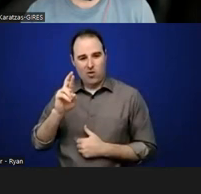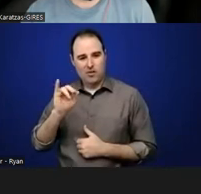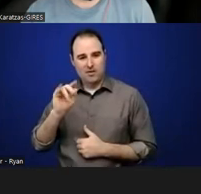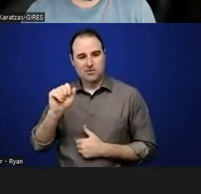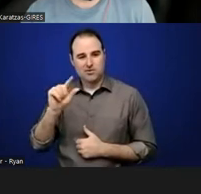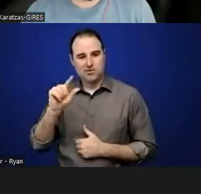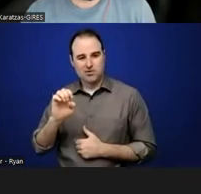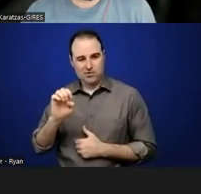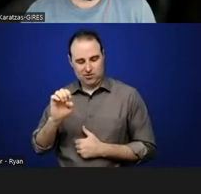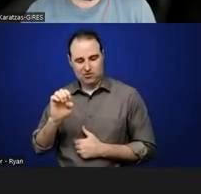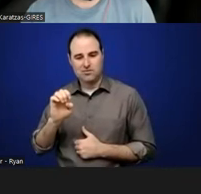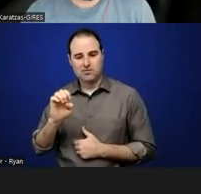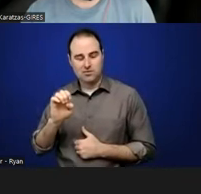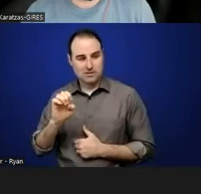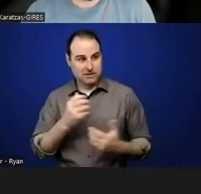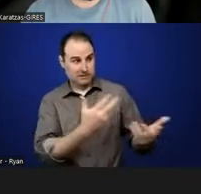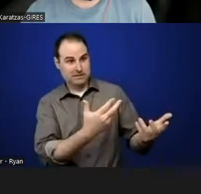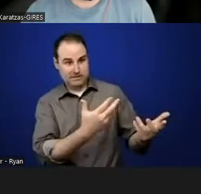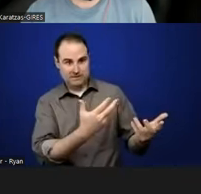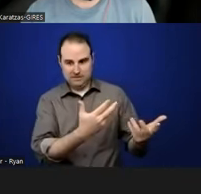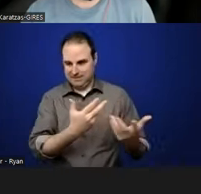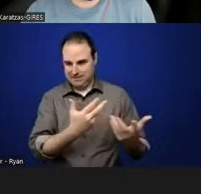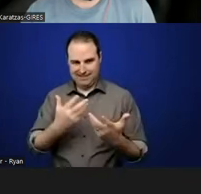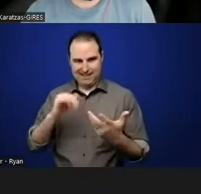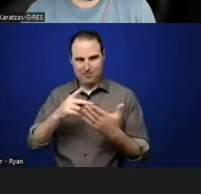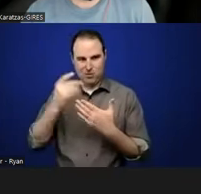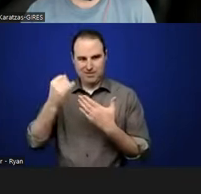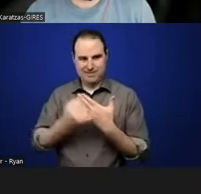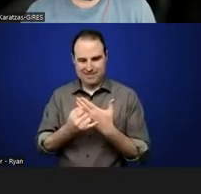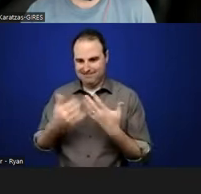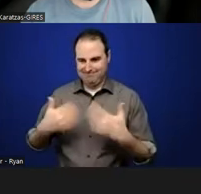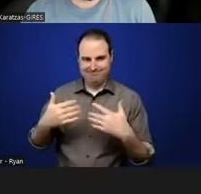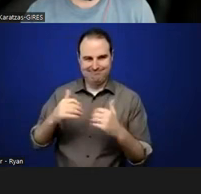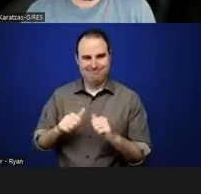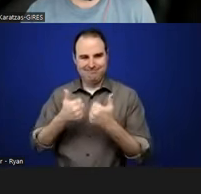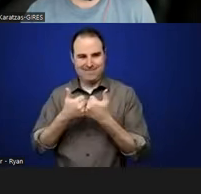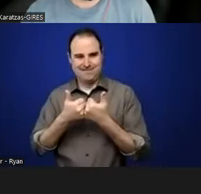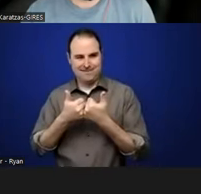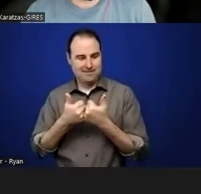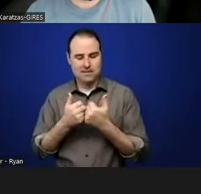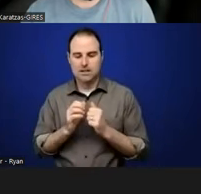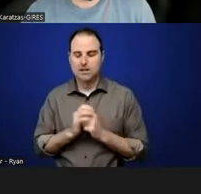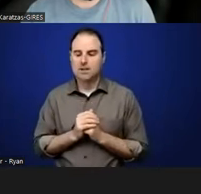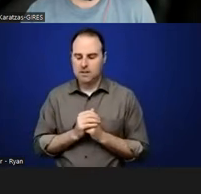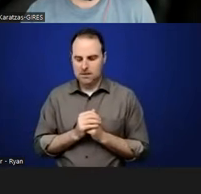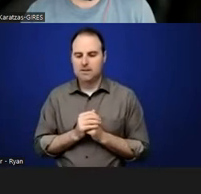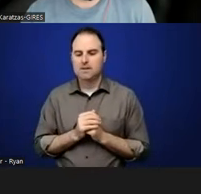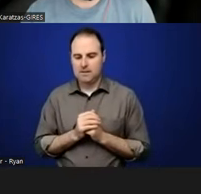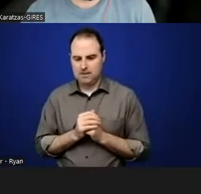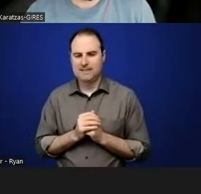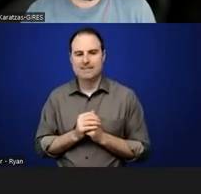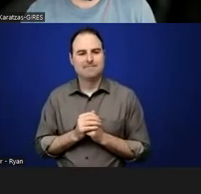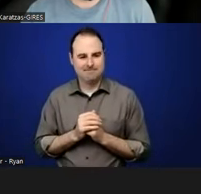this sort of challenging because, um, there's been an assumption there about heritage being something